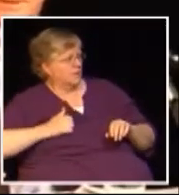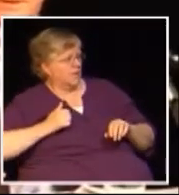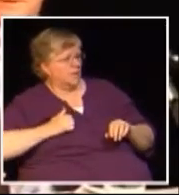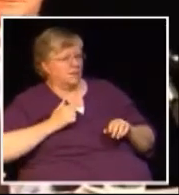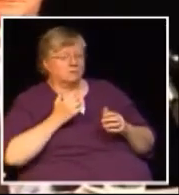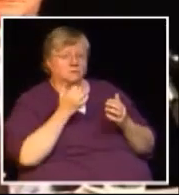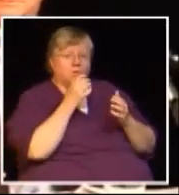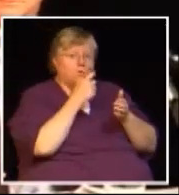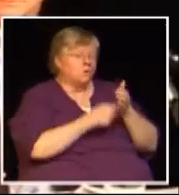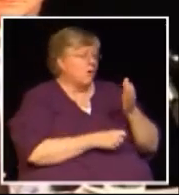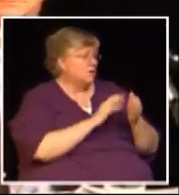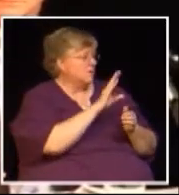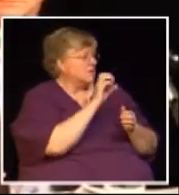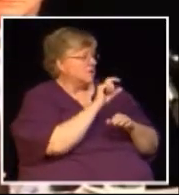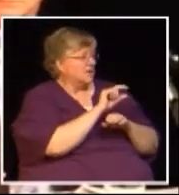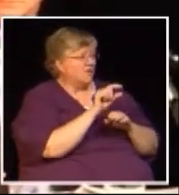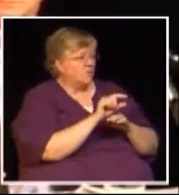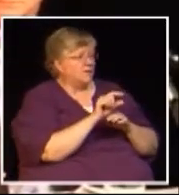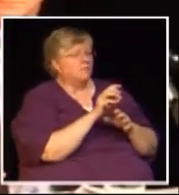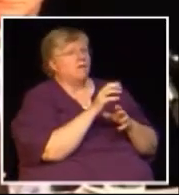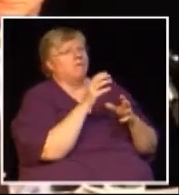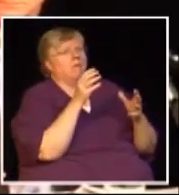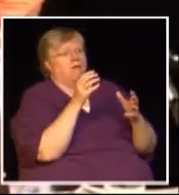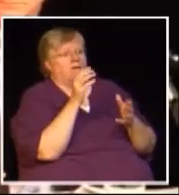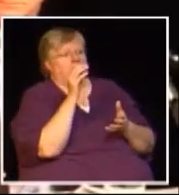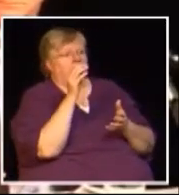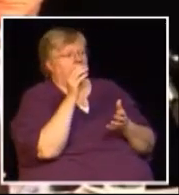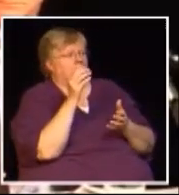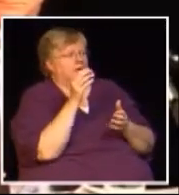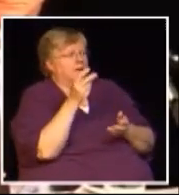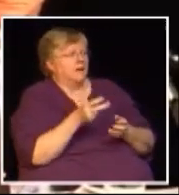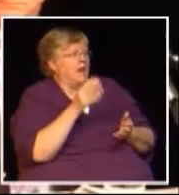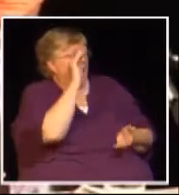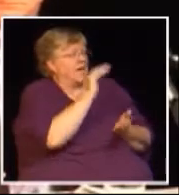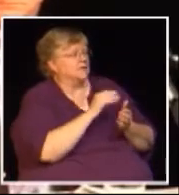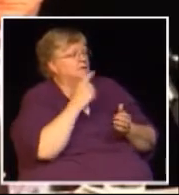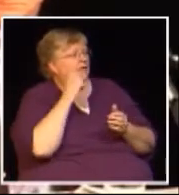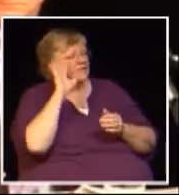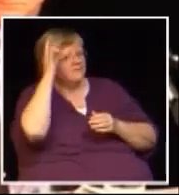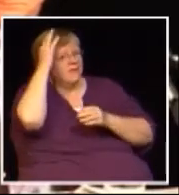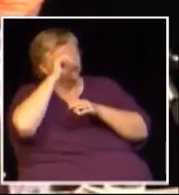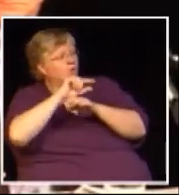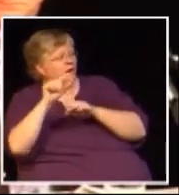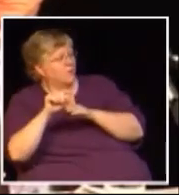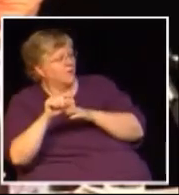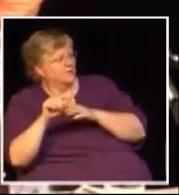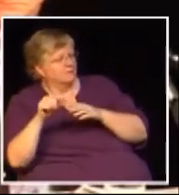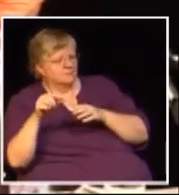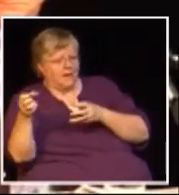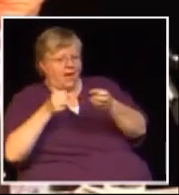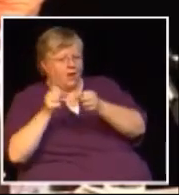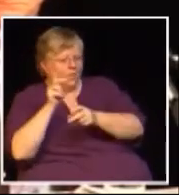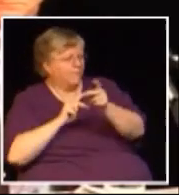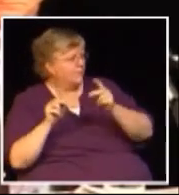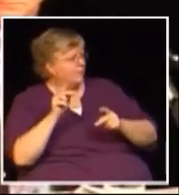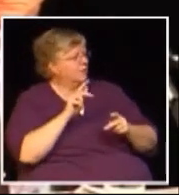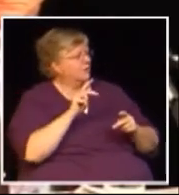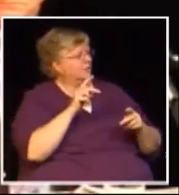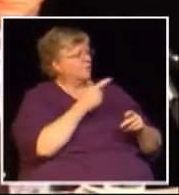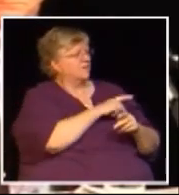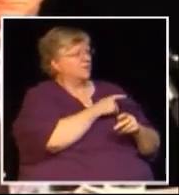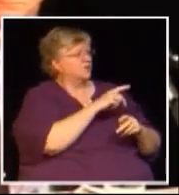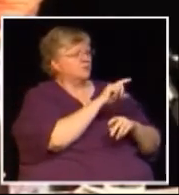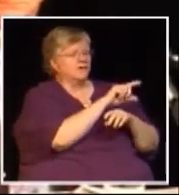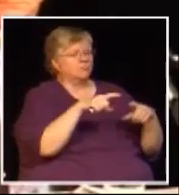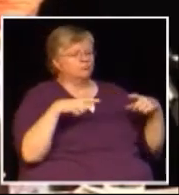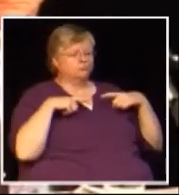collect that tax so it's going to cost the BC government a lot less to collect that tax for itself through the HST than it does through the PST so there'll be more money